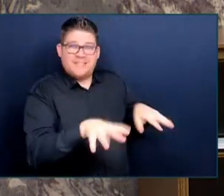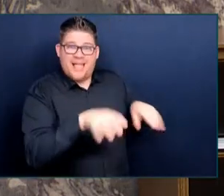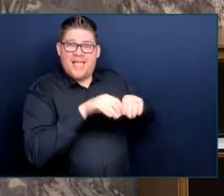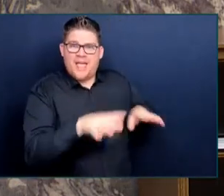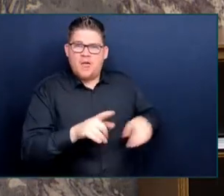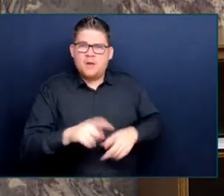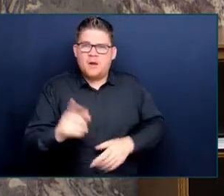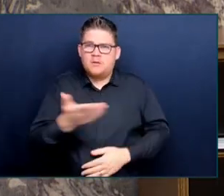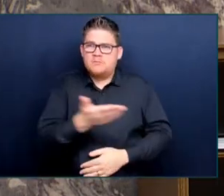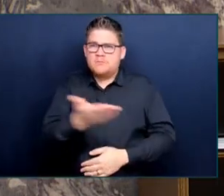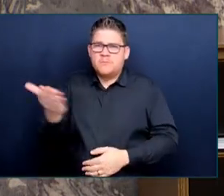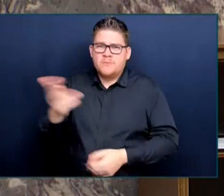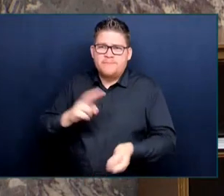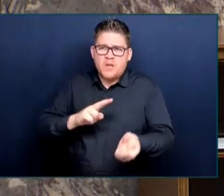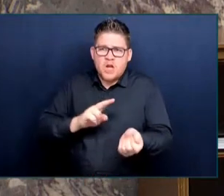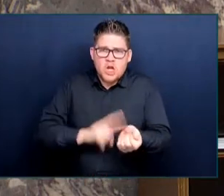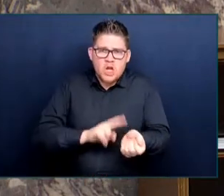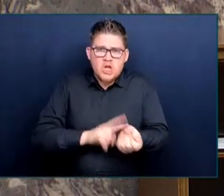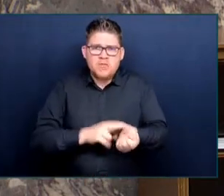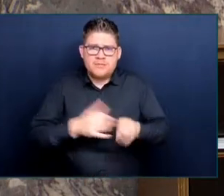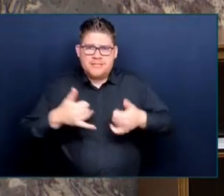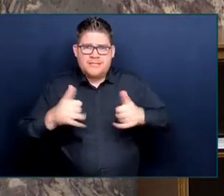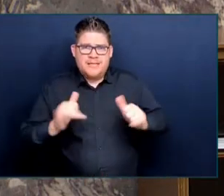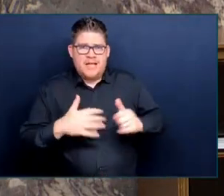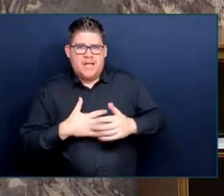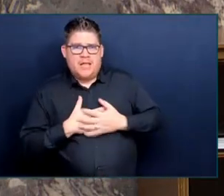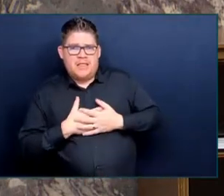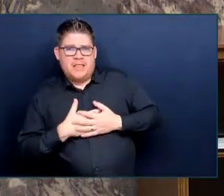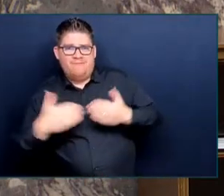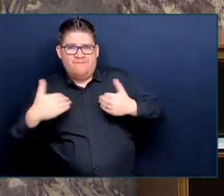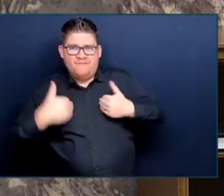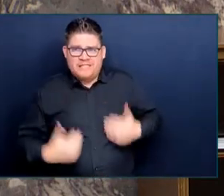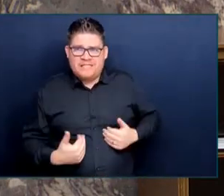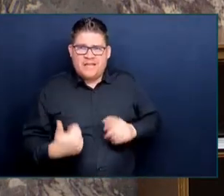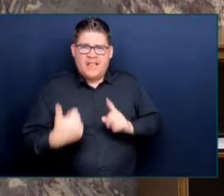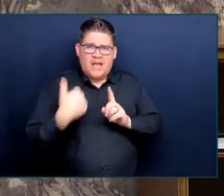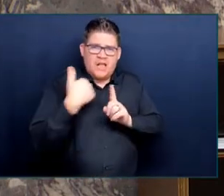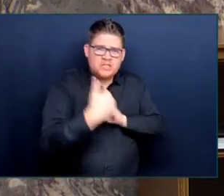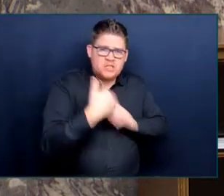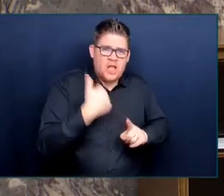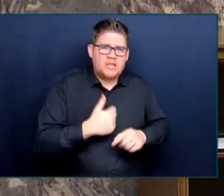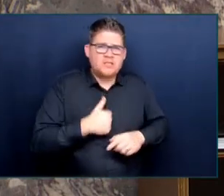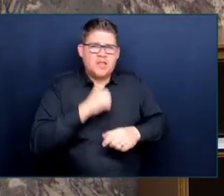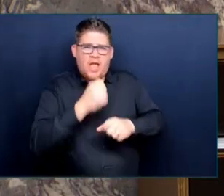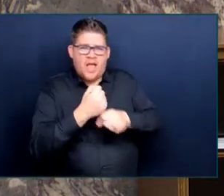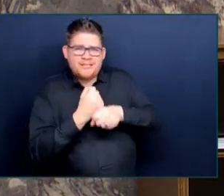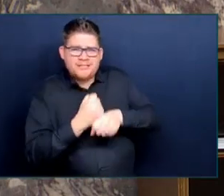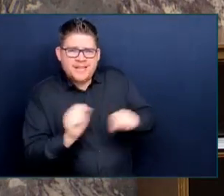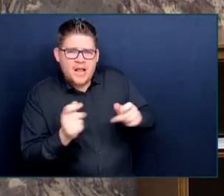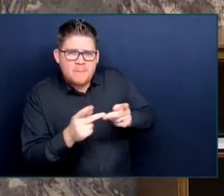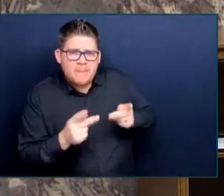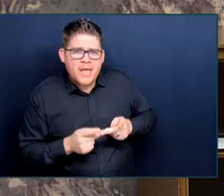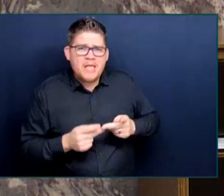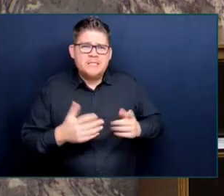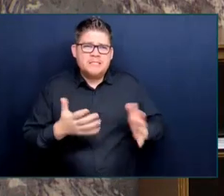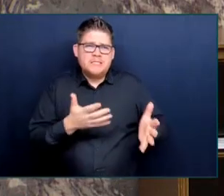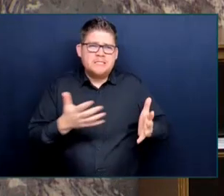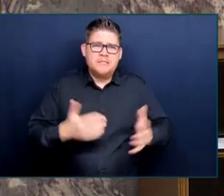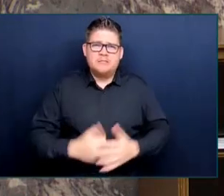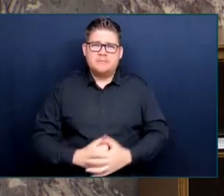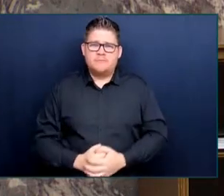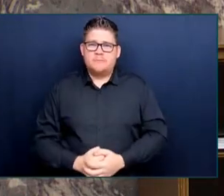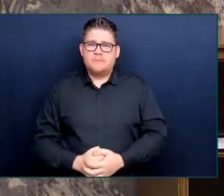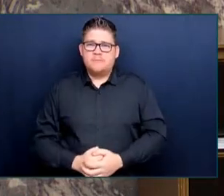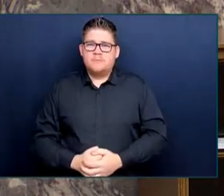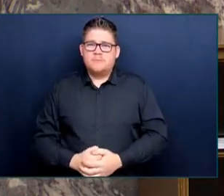physical assaults and unsafe working conditions in hospitals. And the situation, as we all know here, is only getting worse.